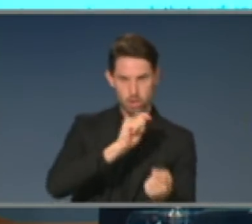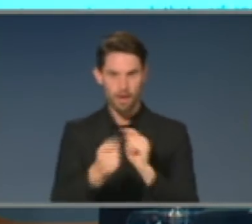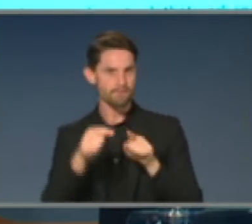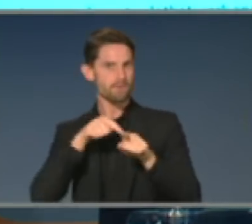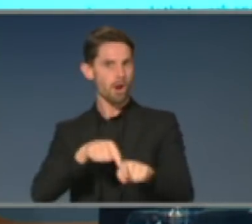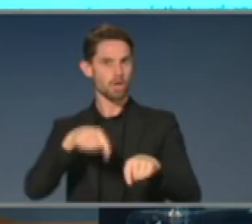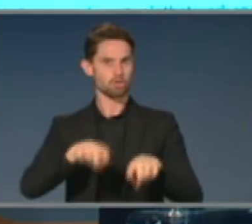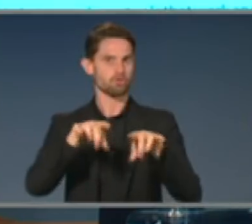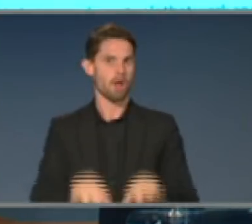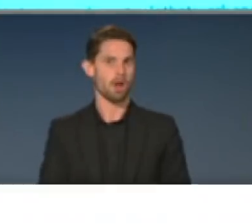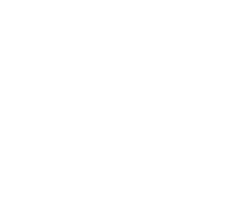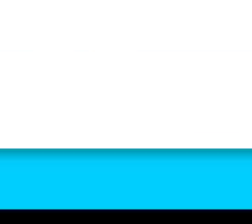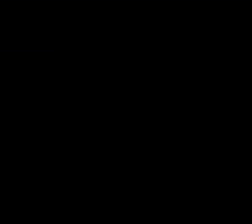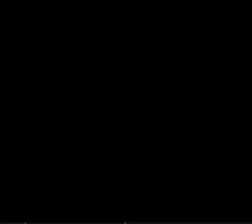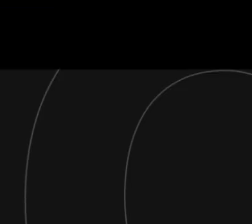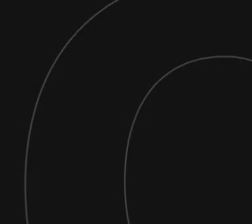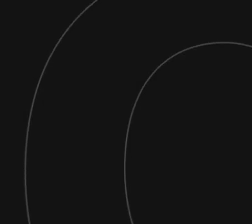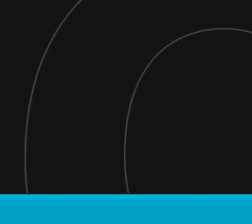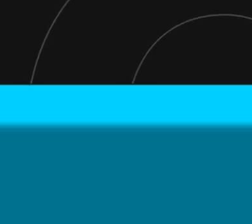so far suggests that they are working.